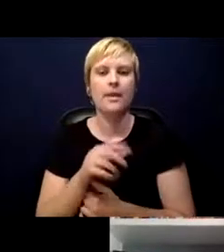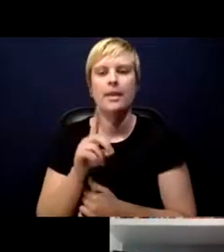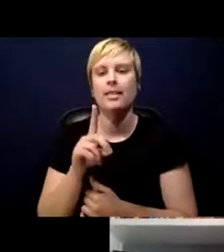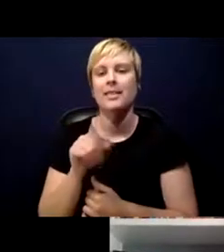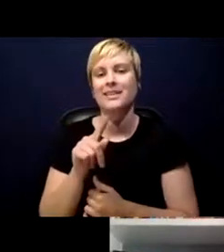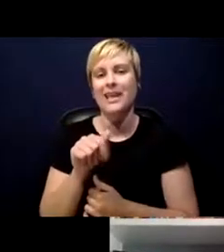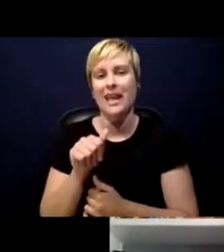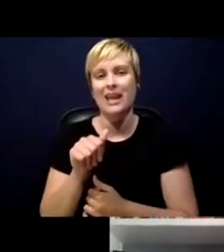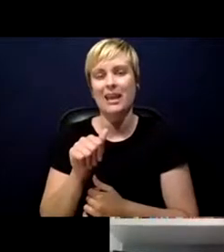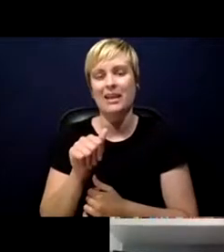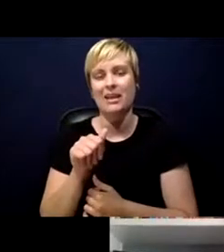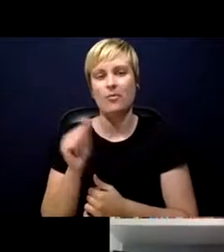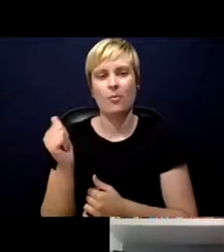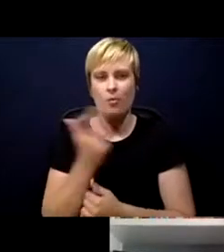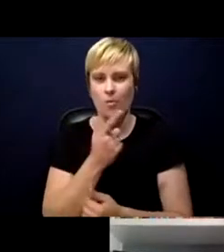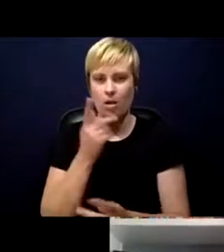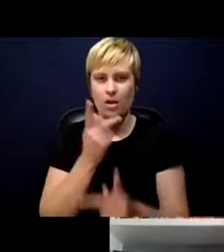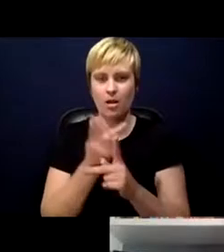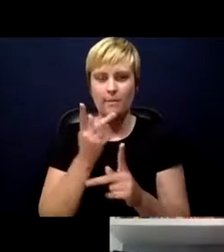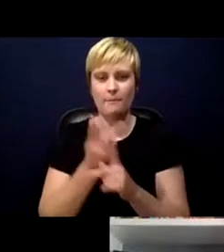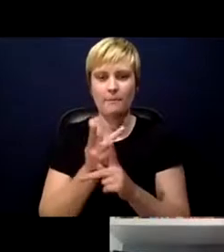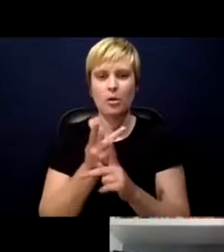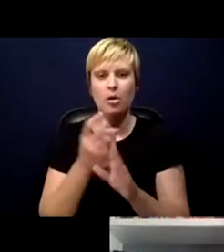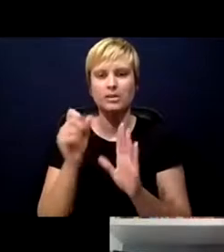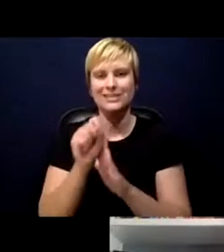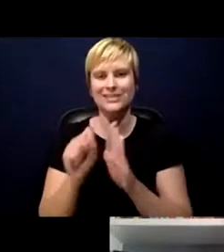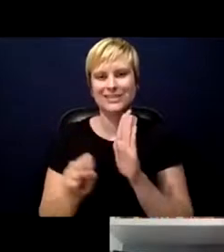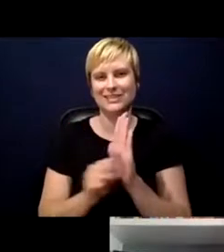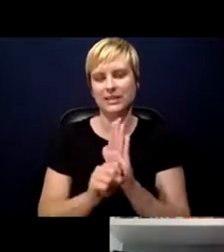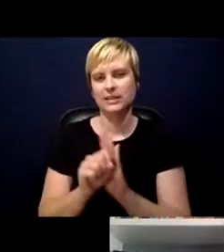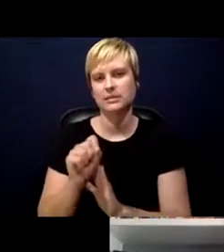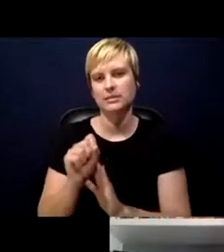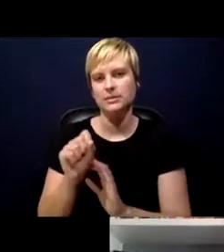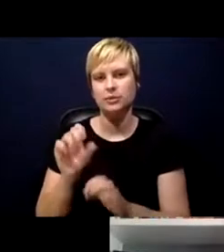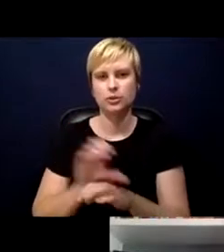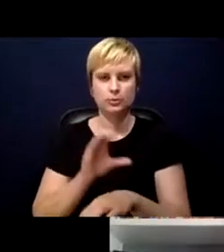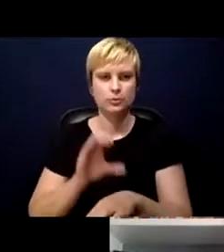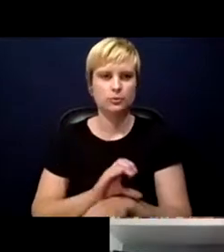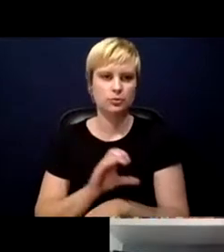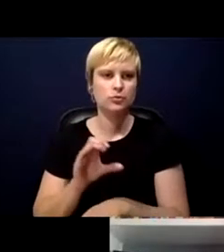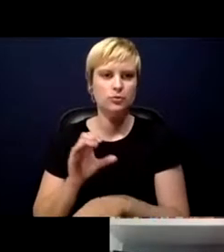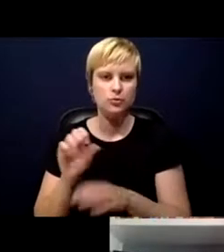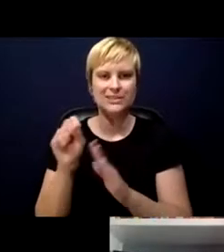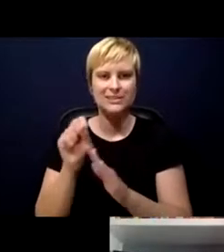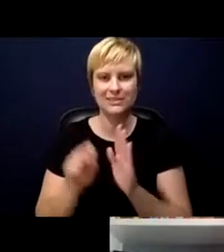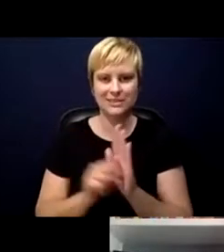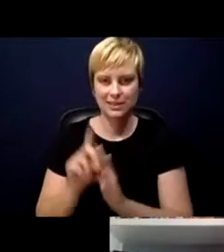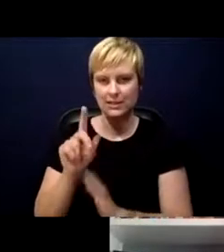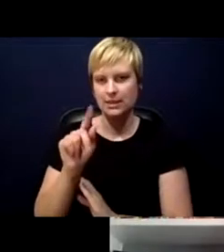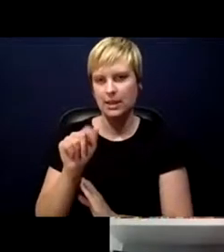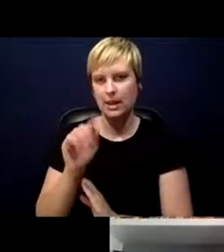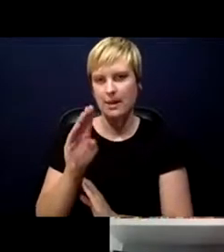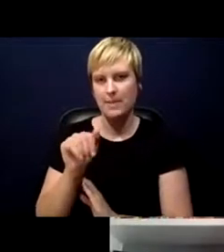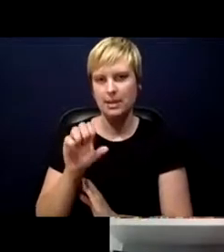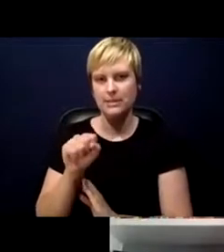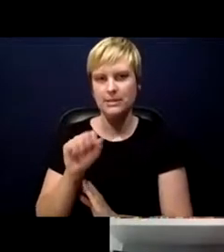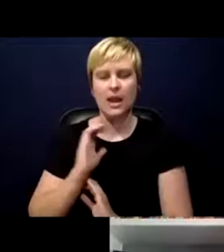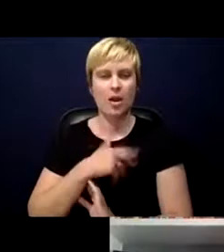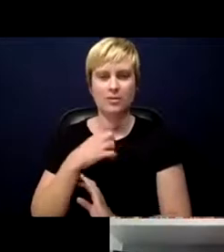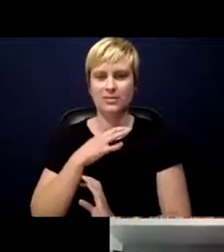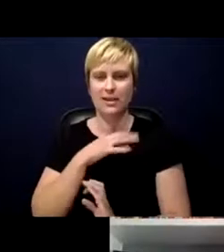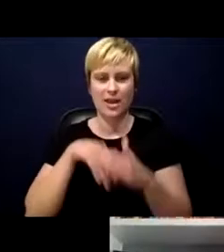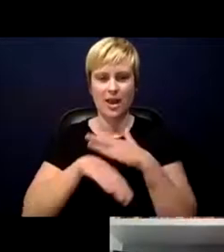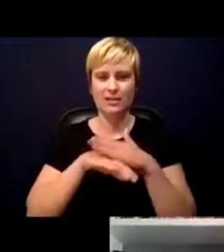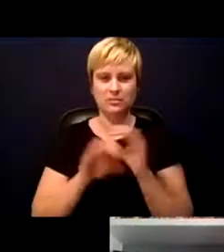kept on state servers and in state databases. And our staff have no access except to the